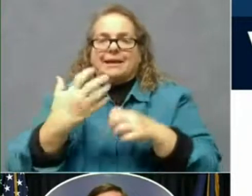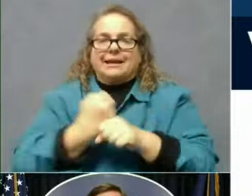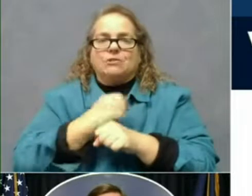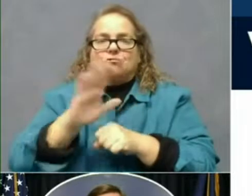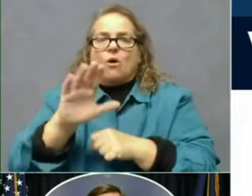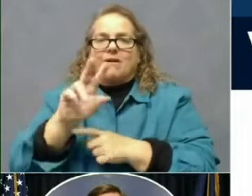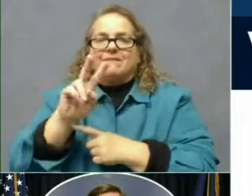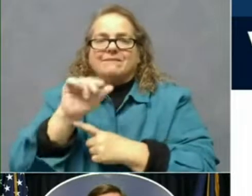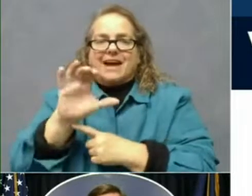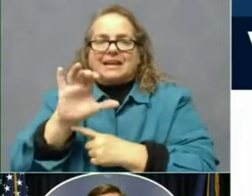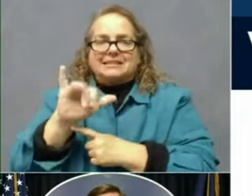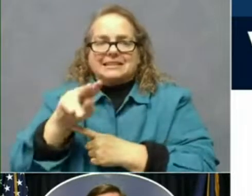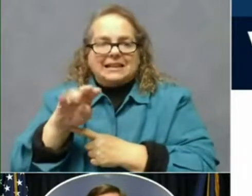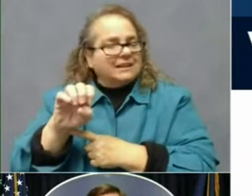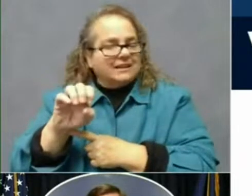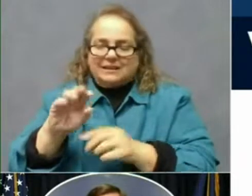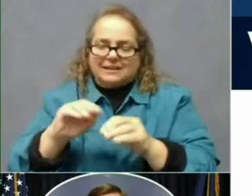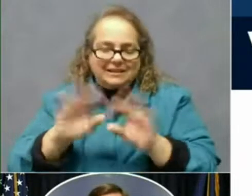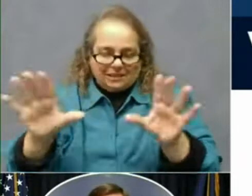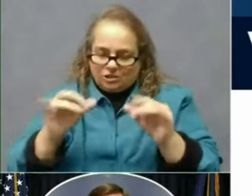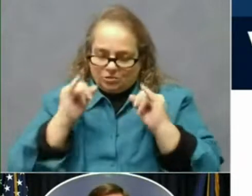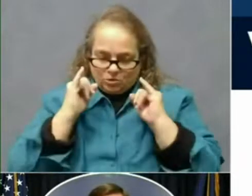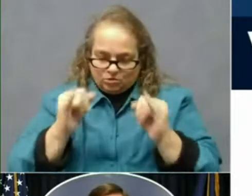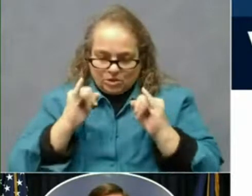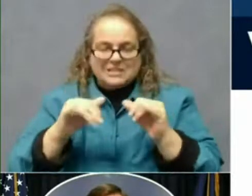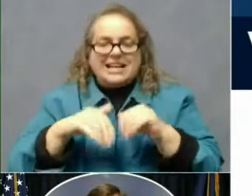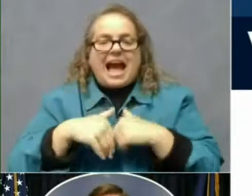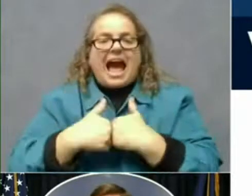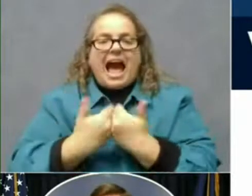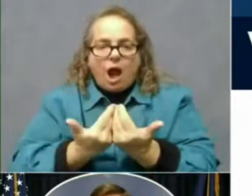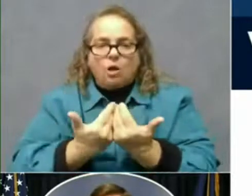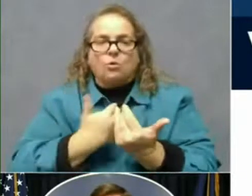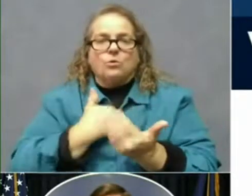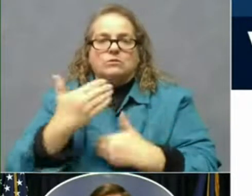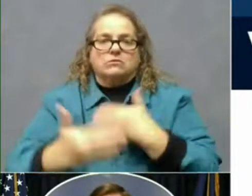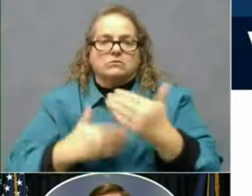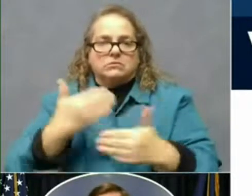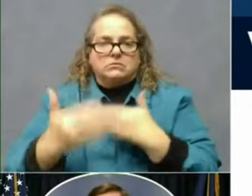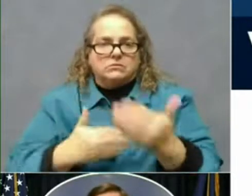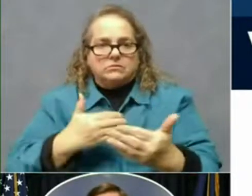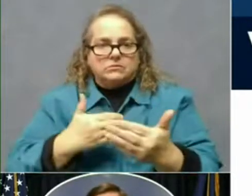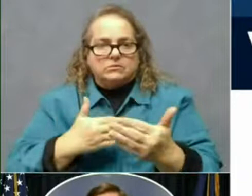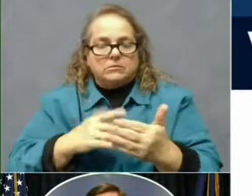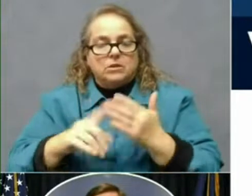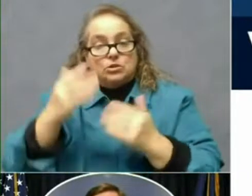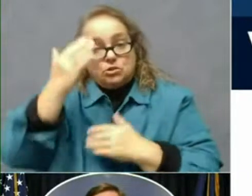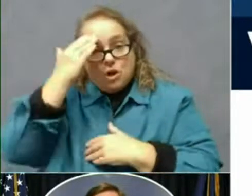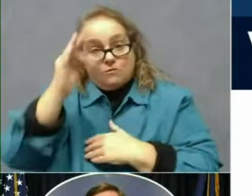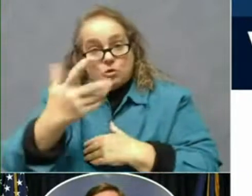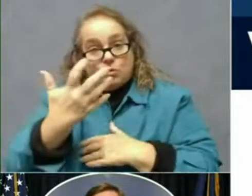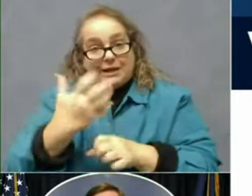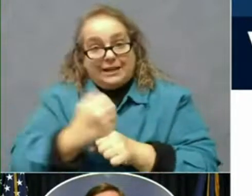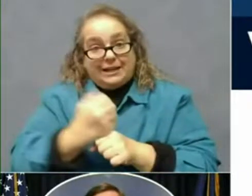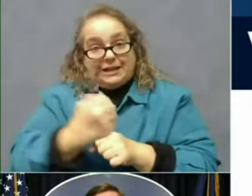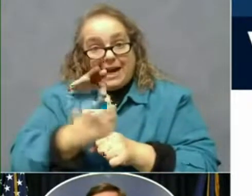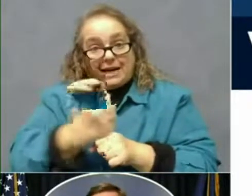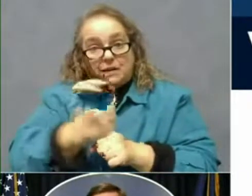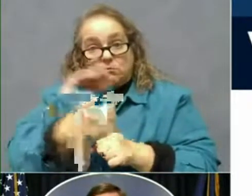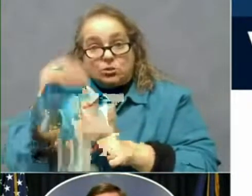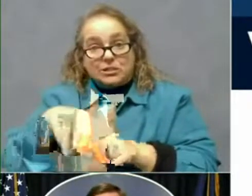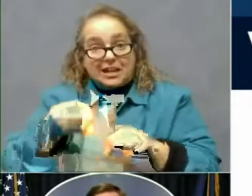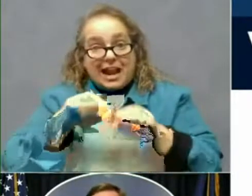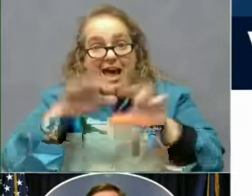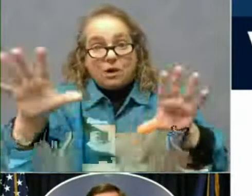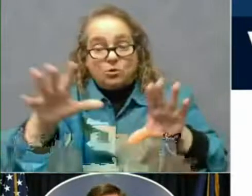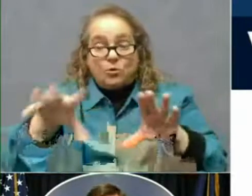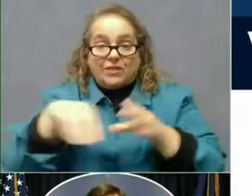very clear instructions for how we're going to move through this. But knowing if we want to get 90% out within seven days, it's not going